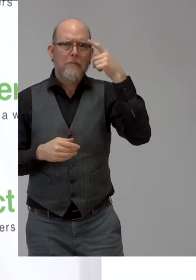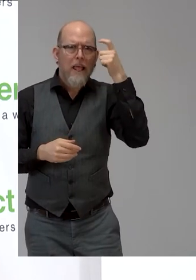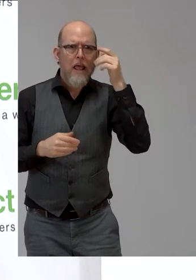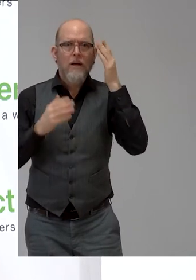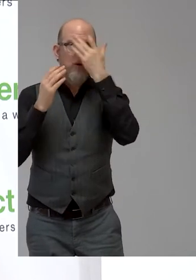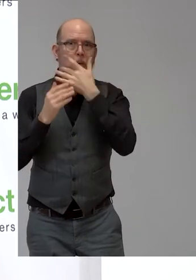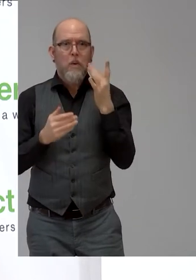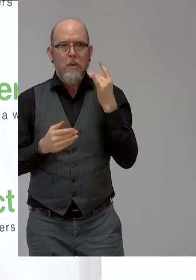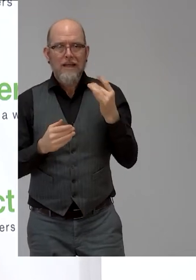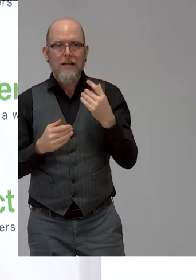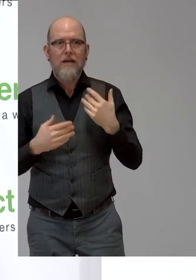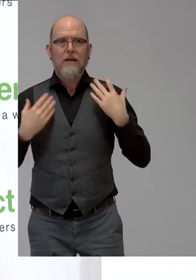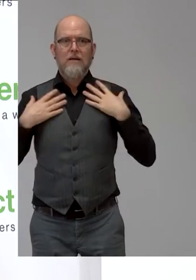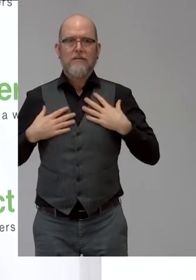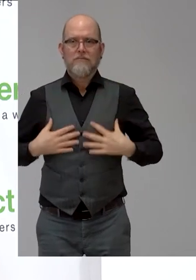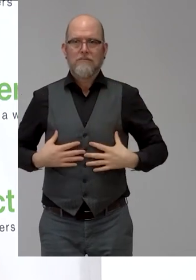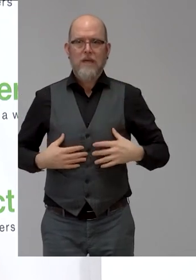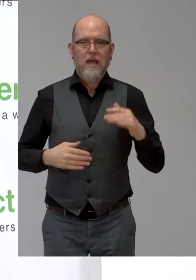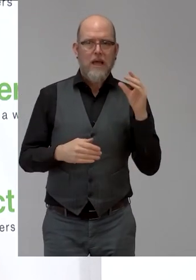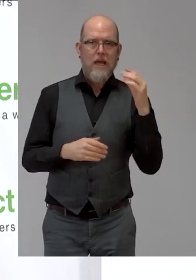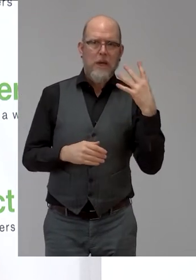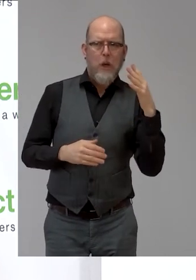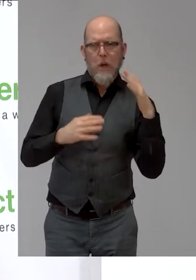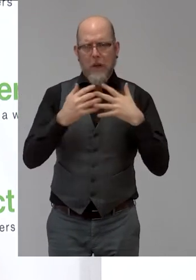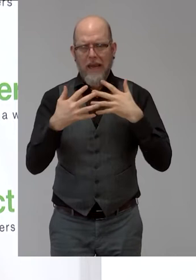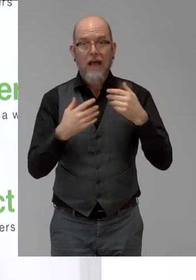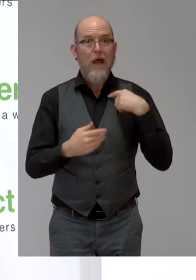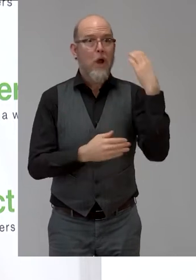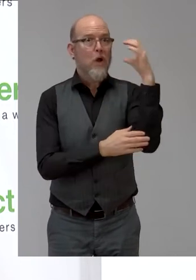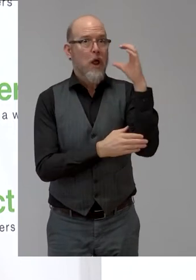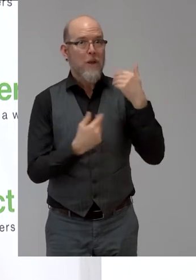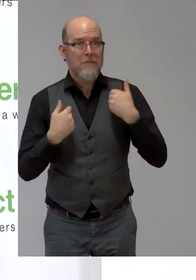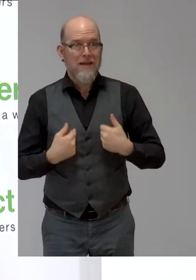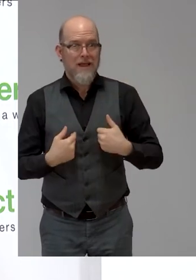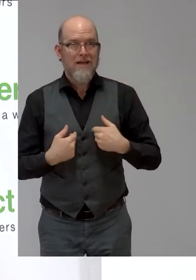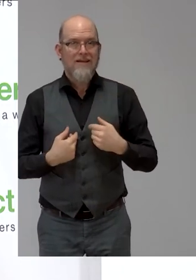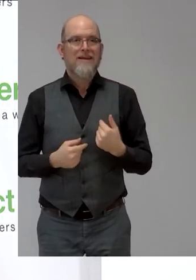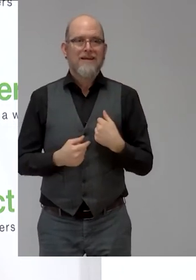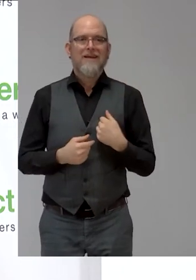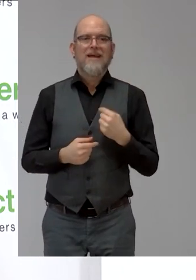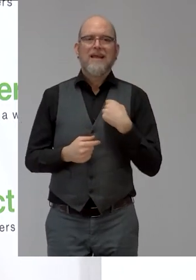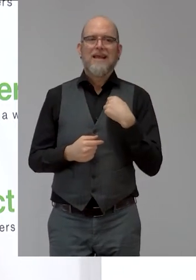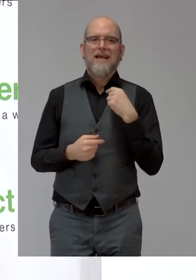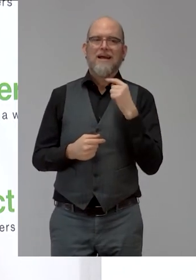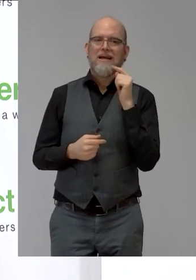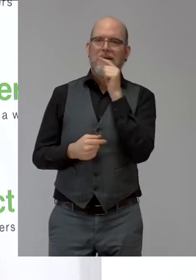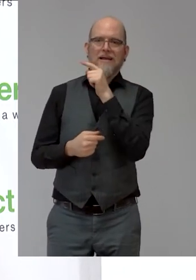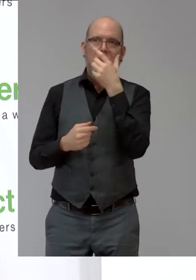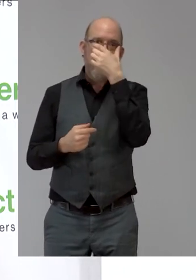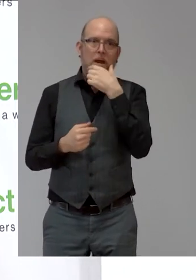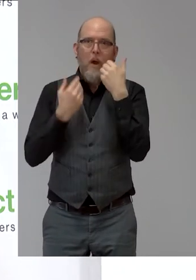Colombia. I have face because it's winter outside, and I have the honor now to